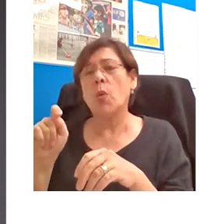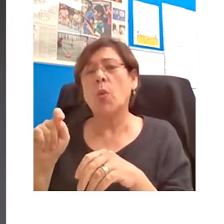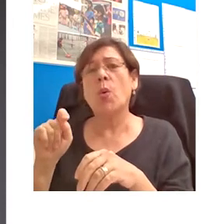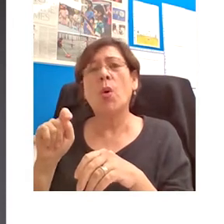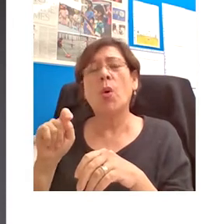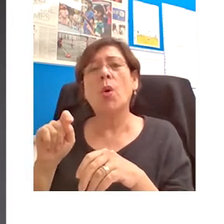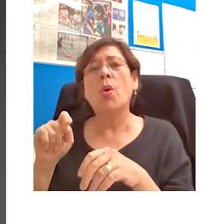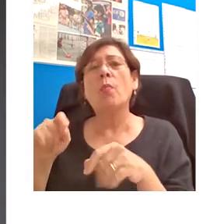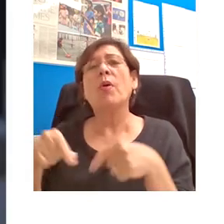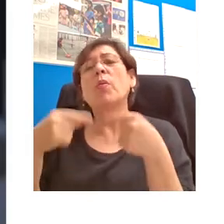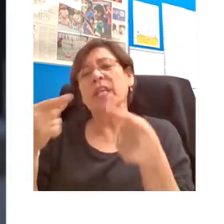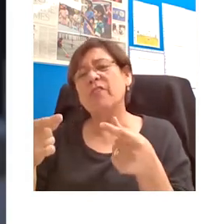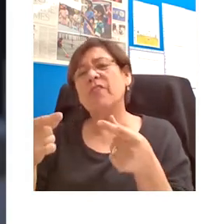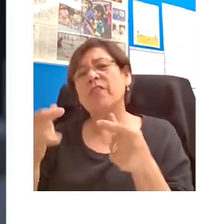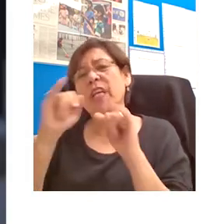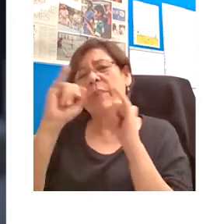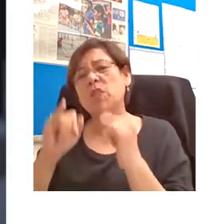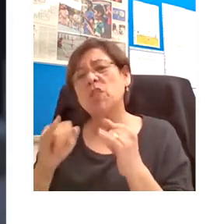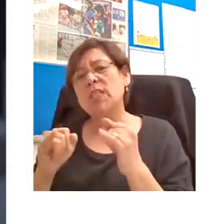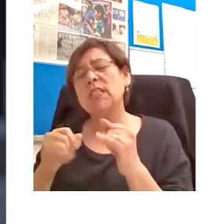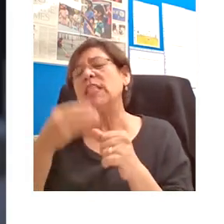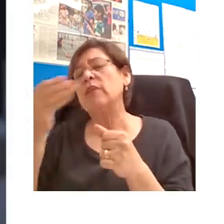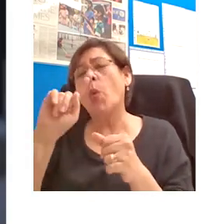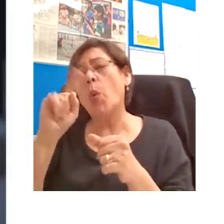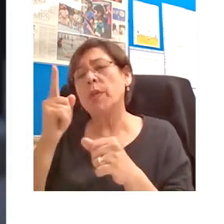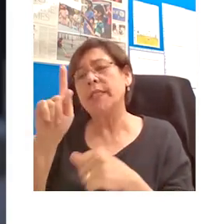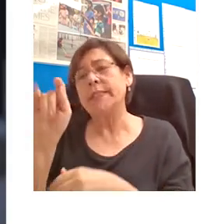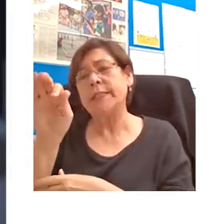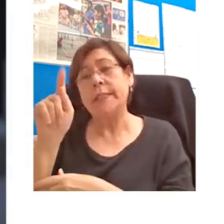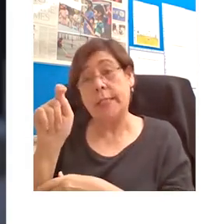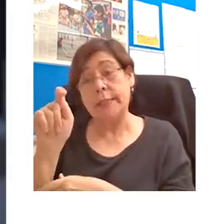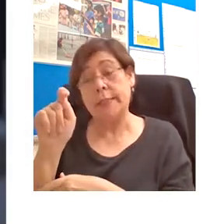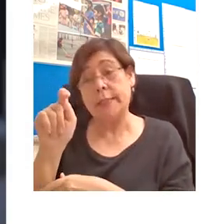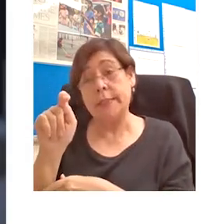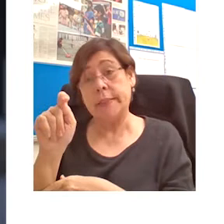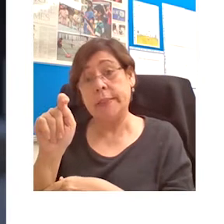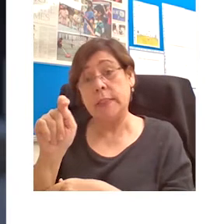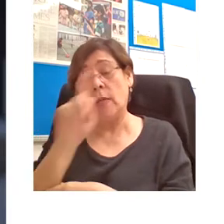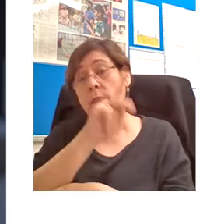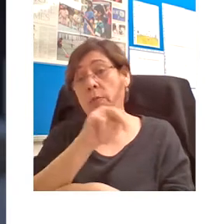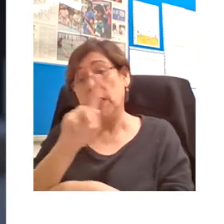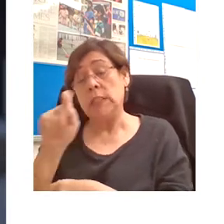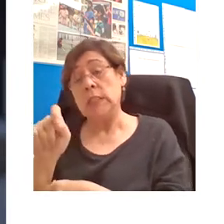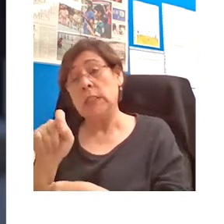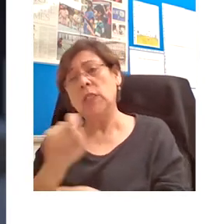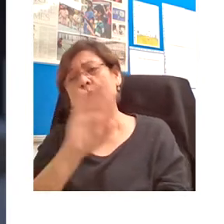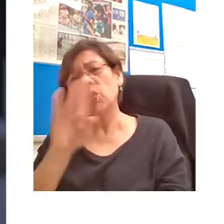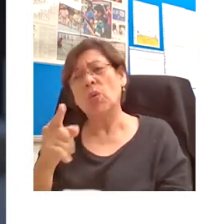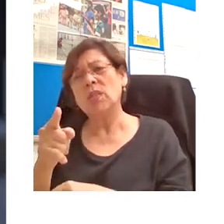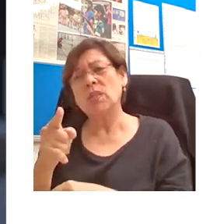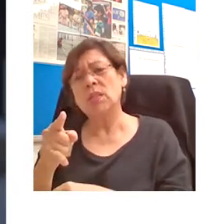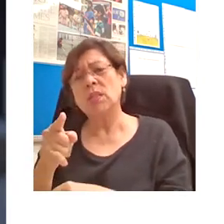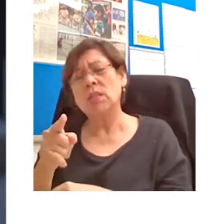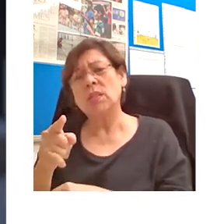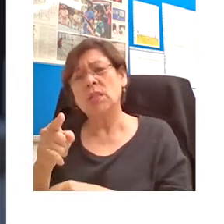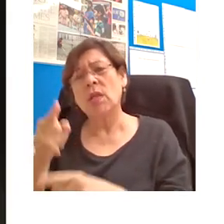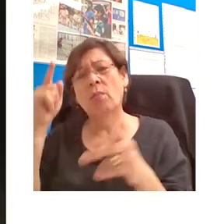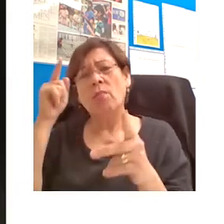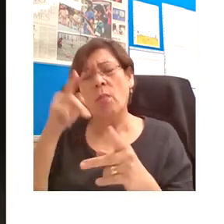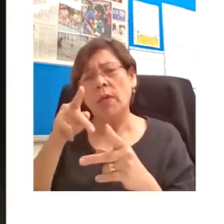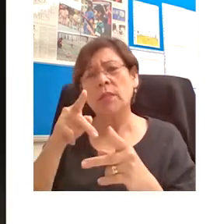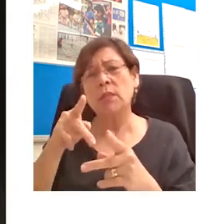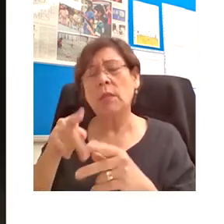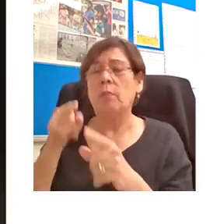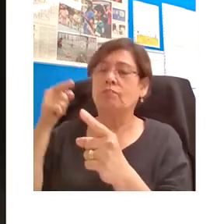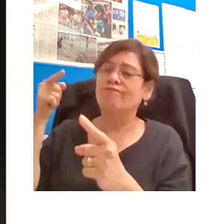we do with images all the time. Moreover, they don't point beyond themselves. An image may point